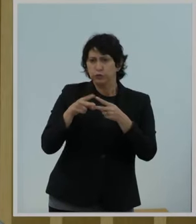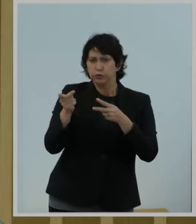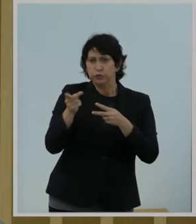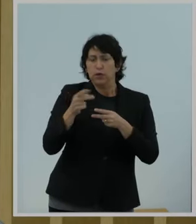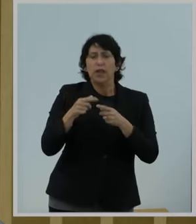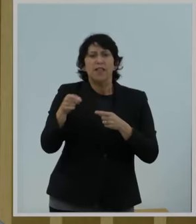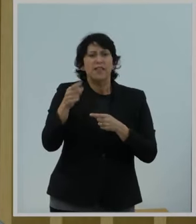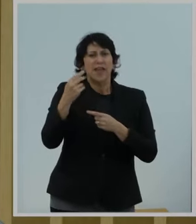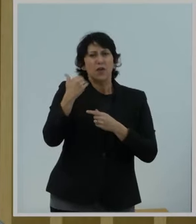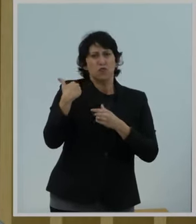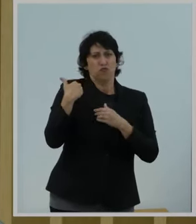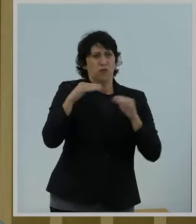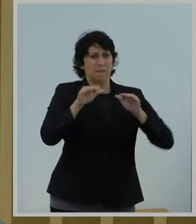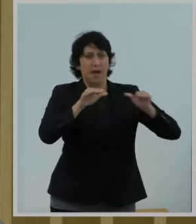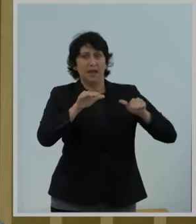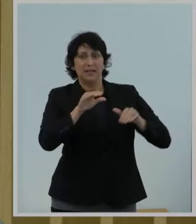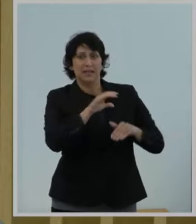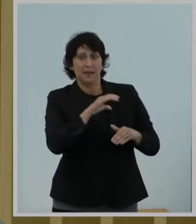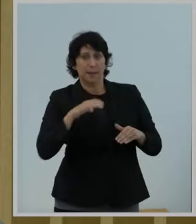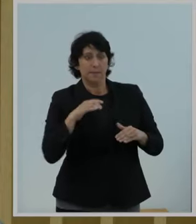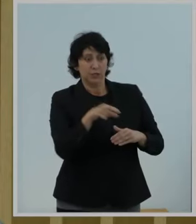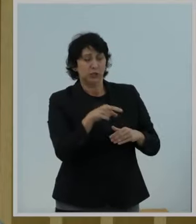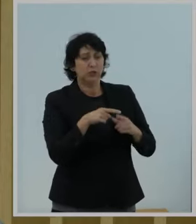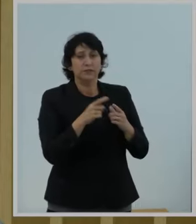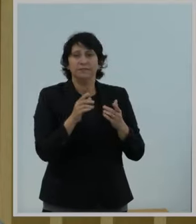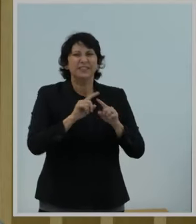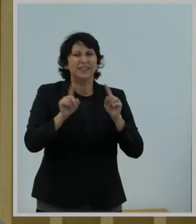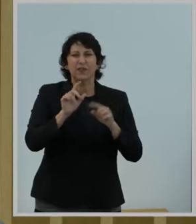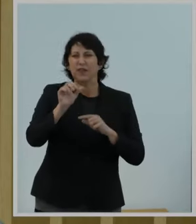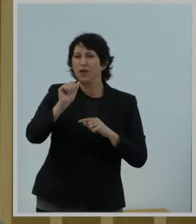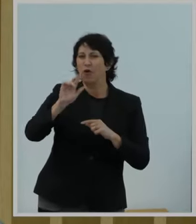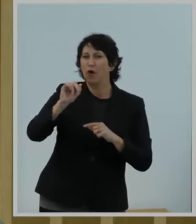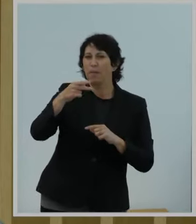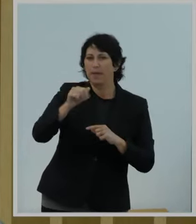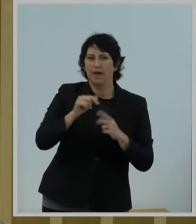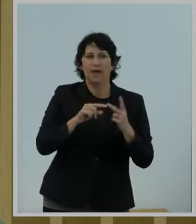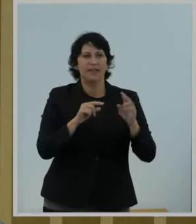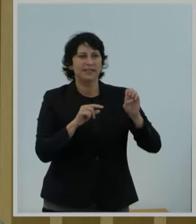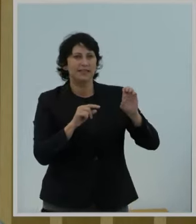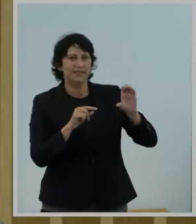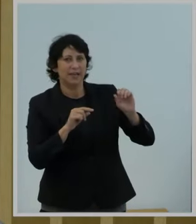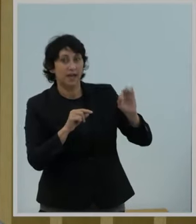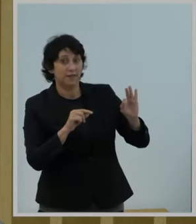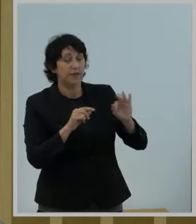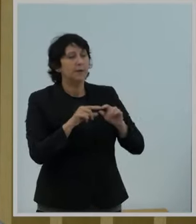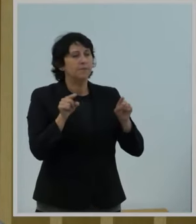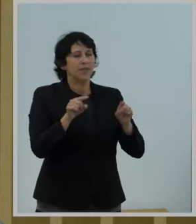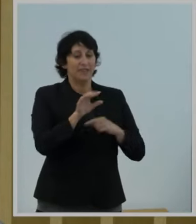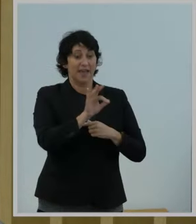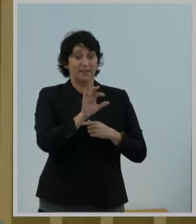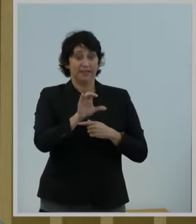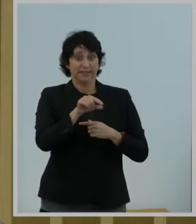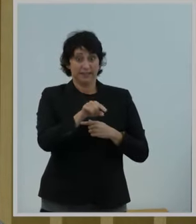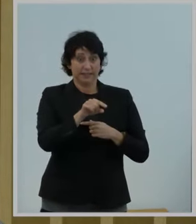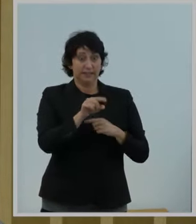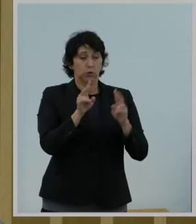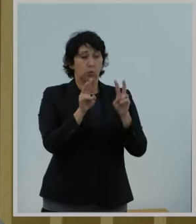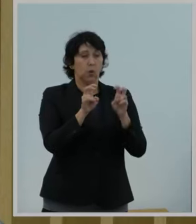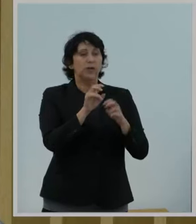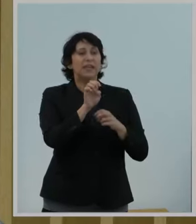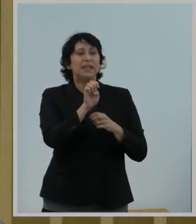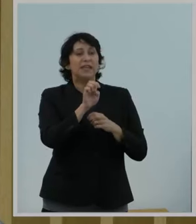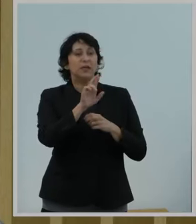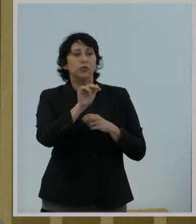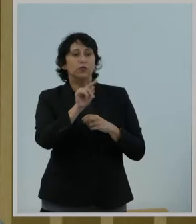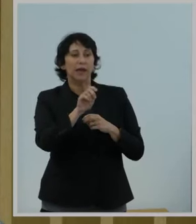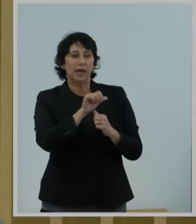reminded the Commission that unlike ARPA and ECF, the FCC's quote, E-rate authority